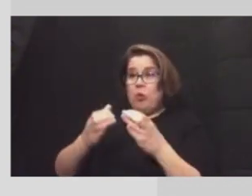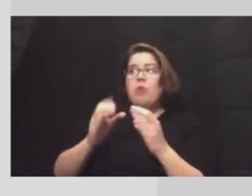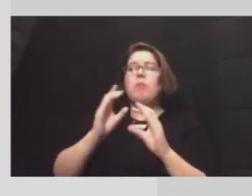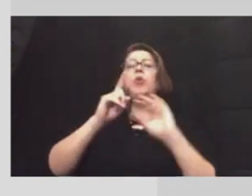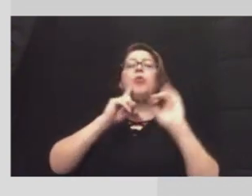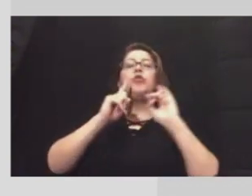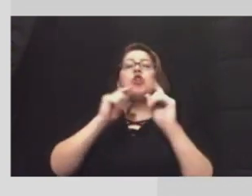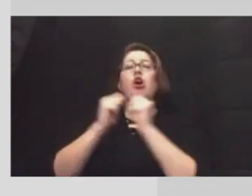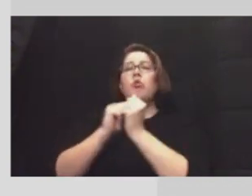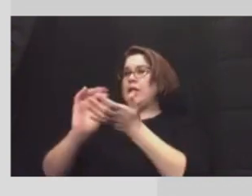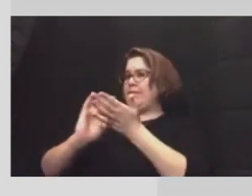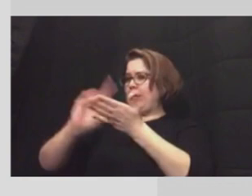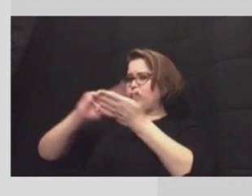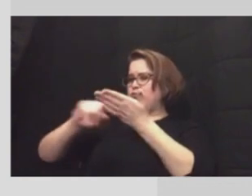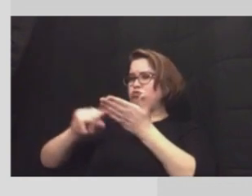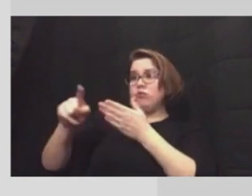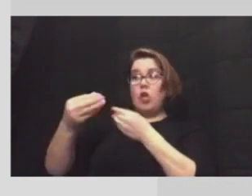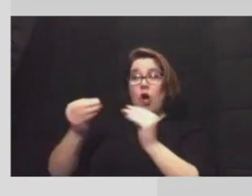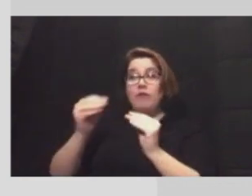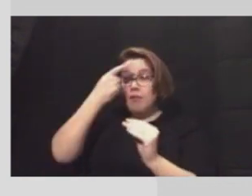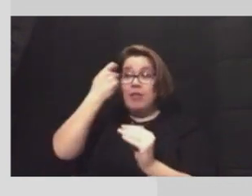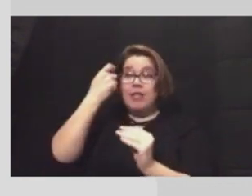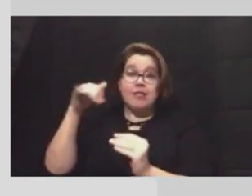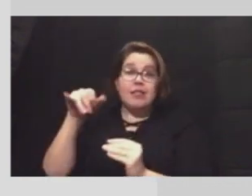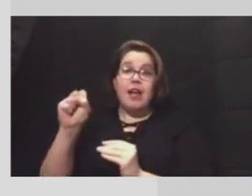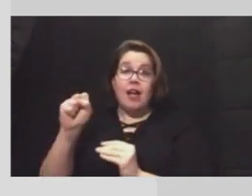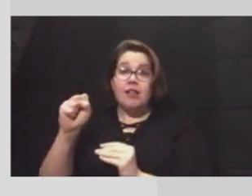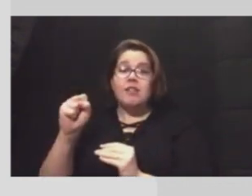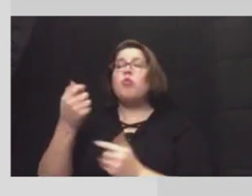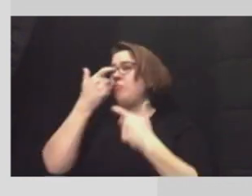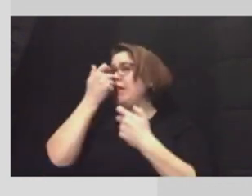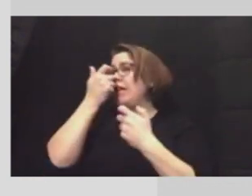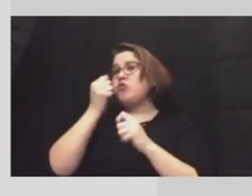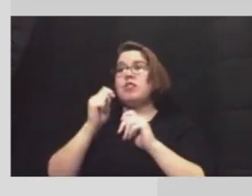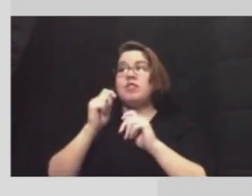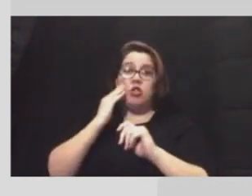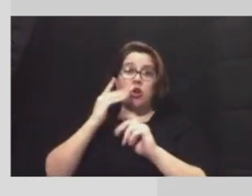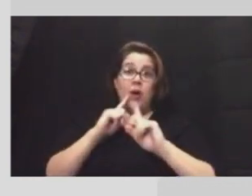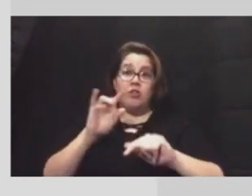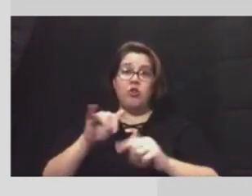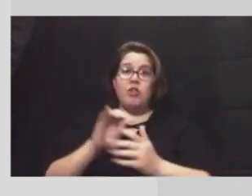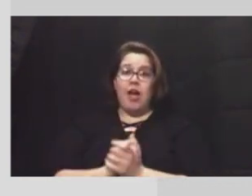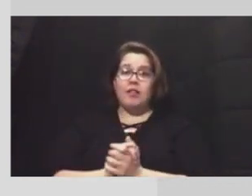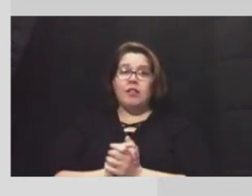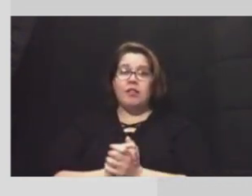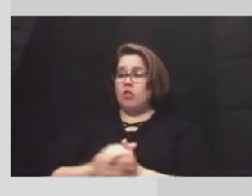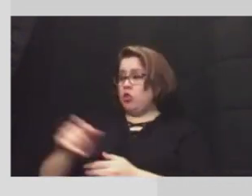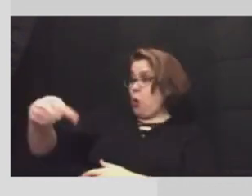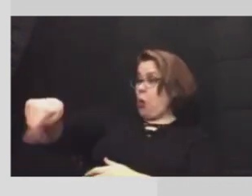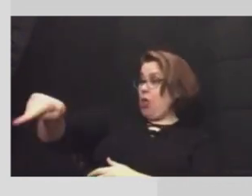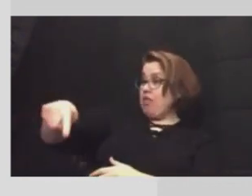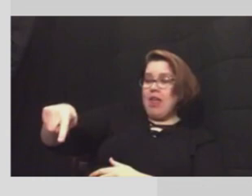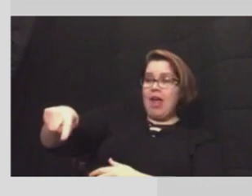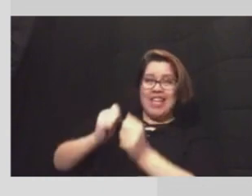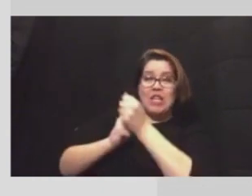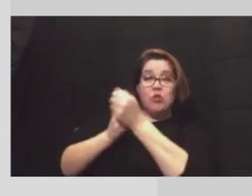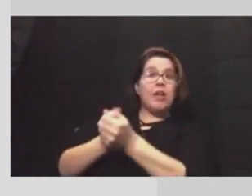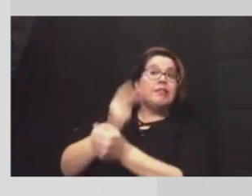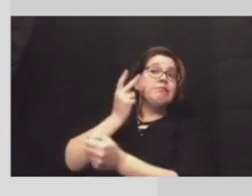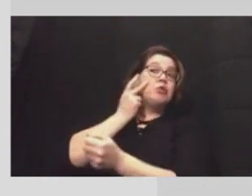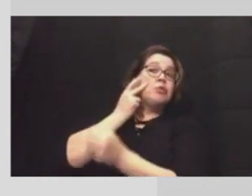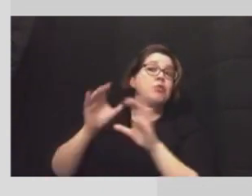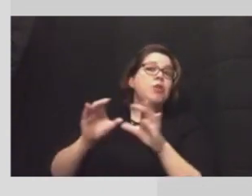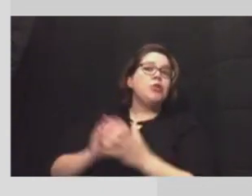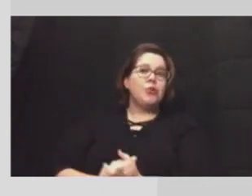medical examiner's office because yes there's been interest in the answer to that question so they are the ones who can track it so we'll see what we can do